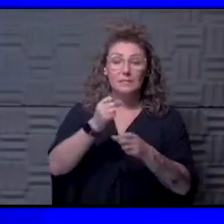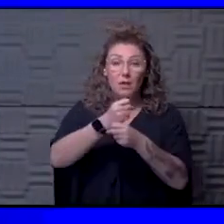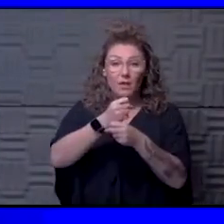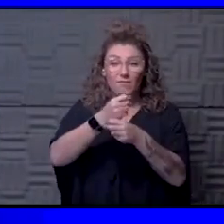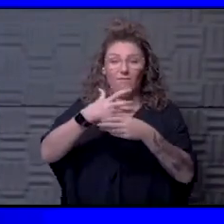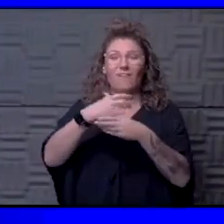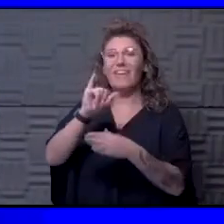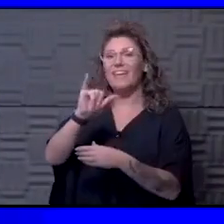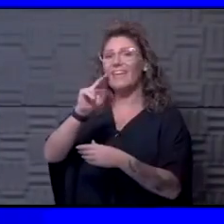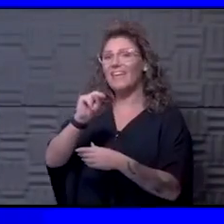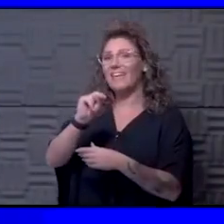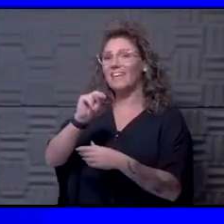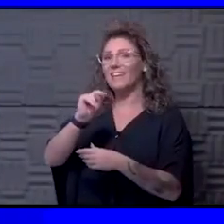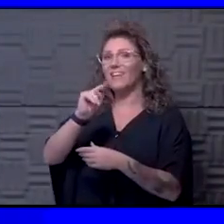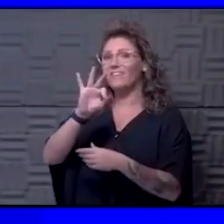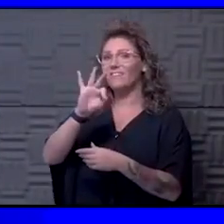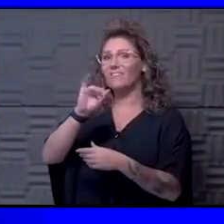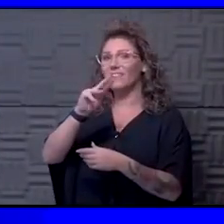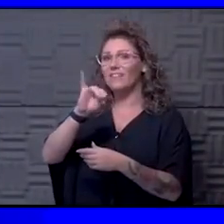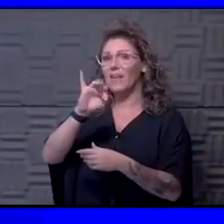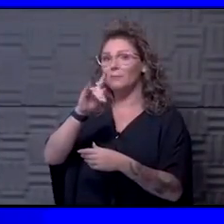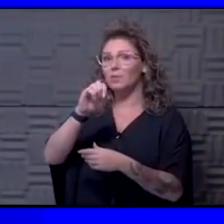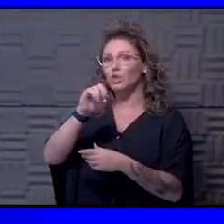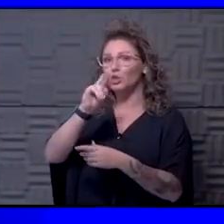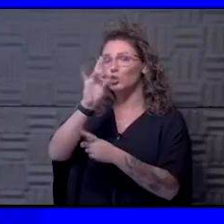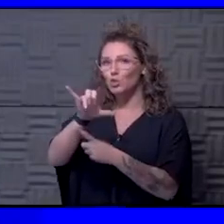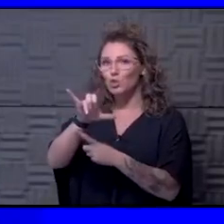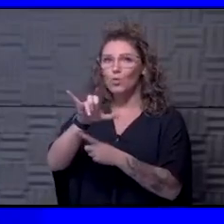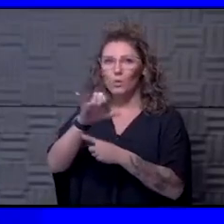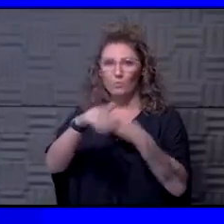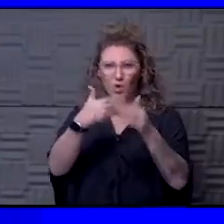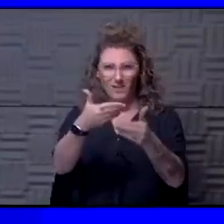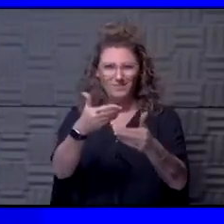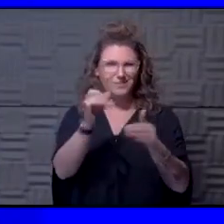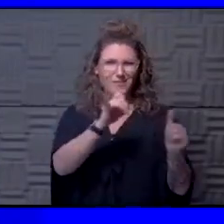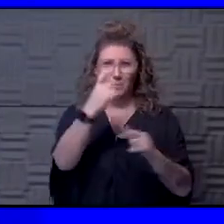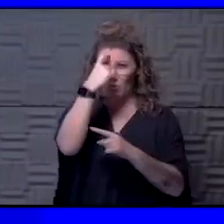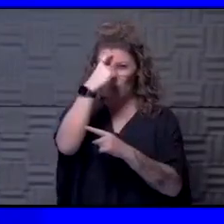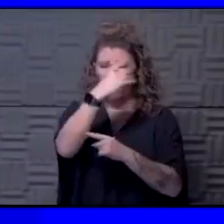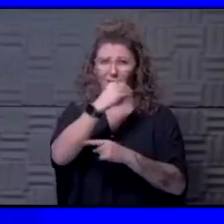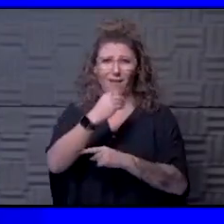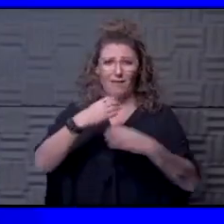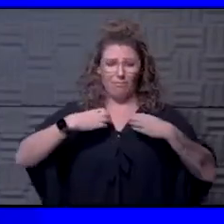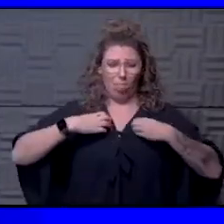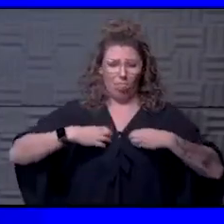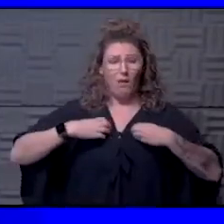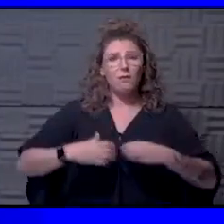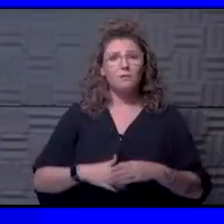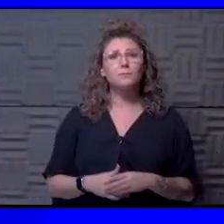process in the brain, just as it is in the lungs. They have looked at people with,